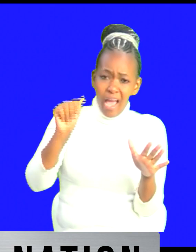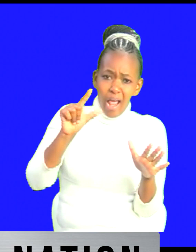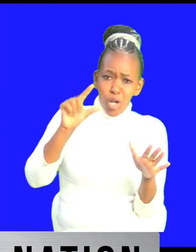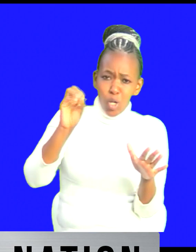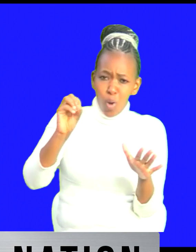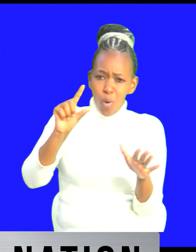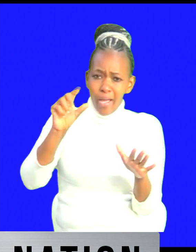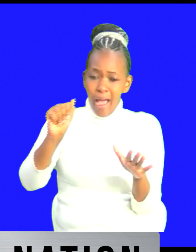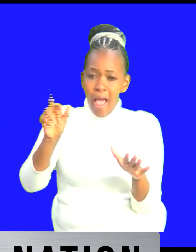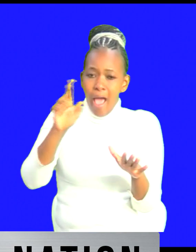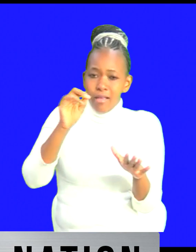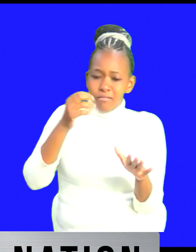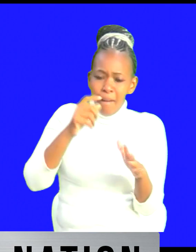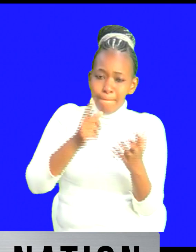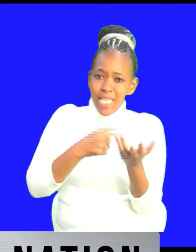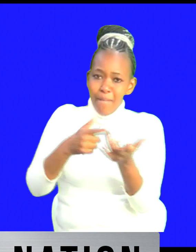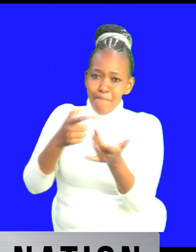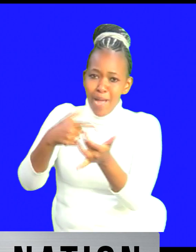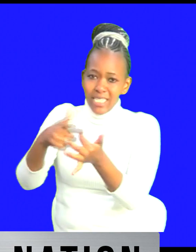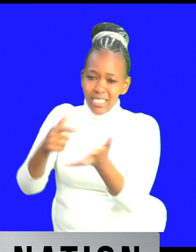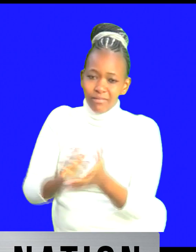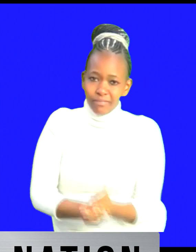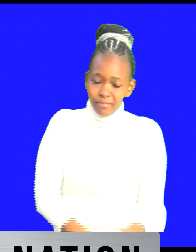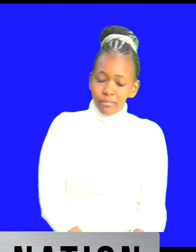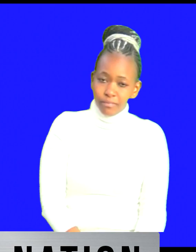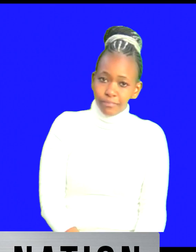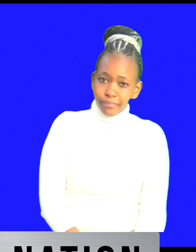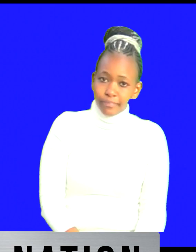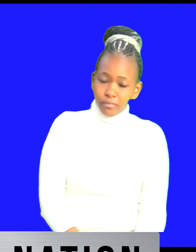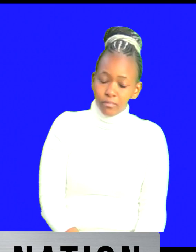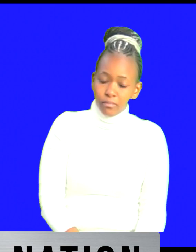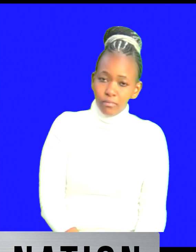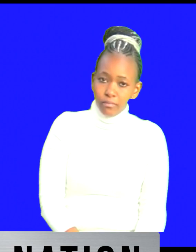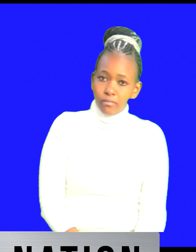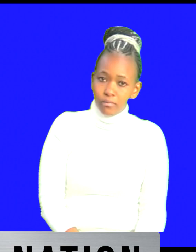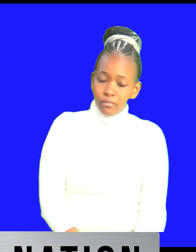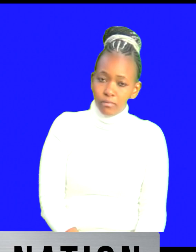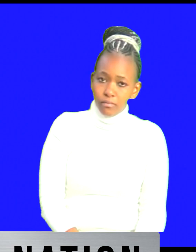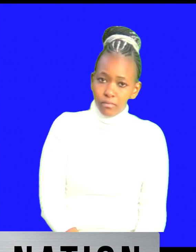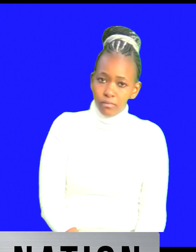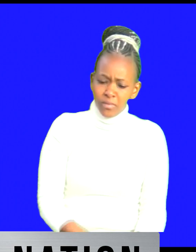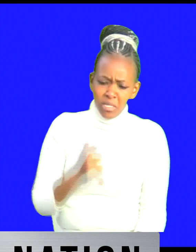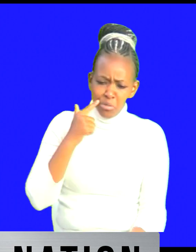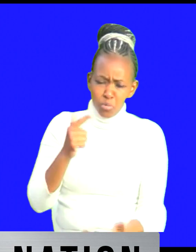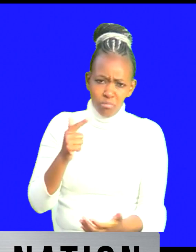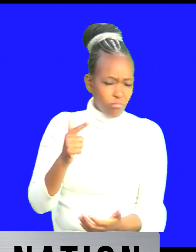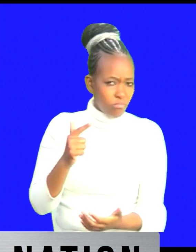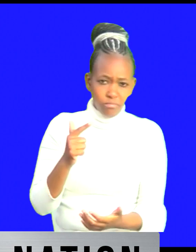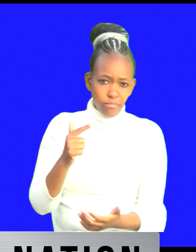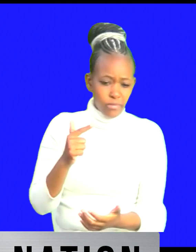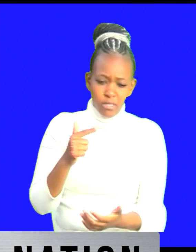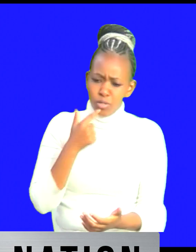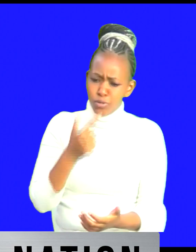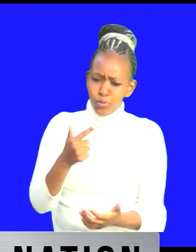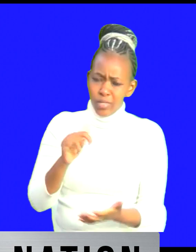of some sort yes so so they are basically being told